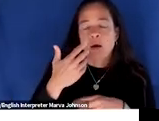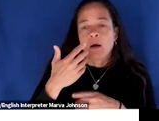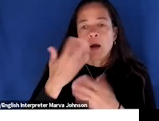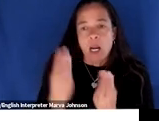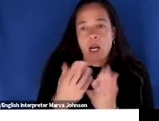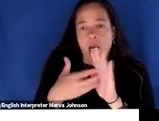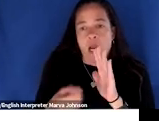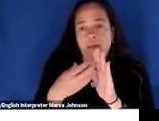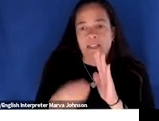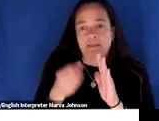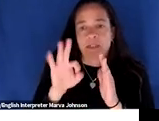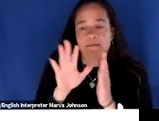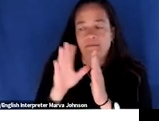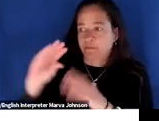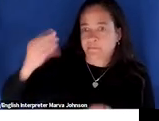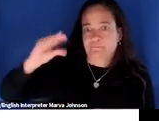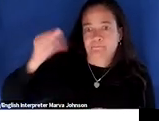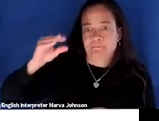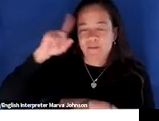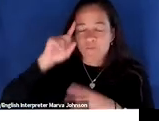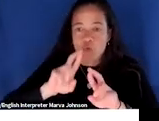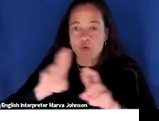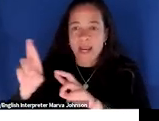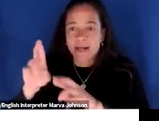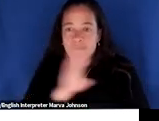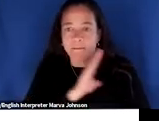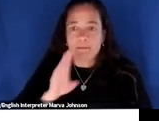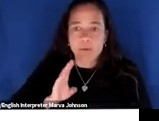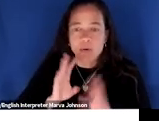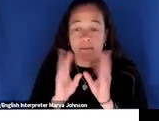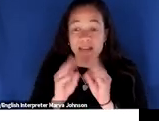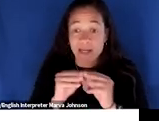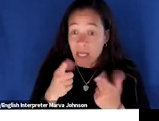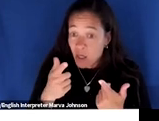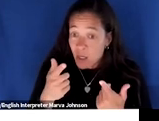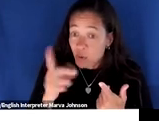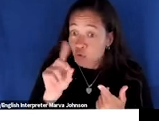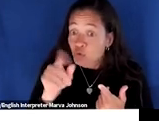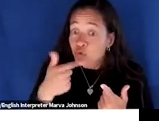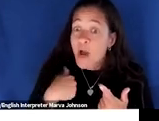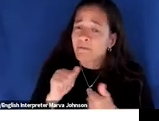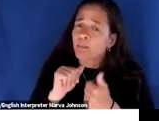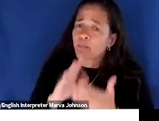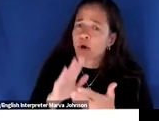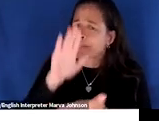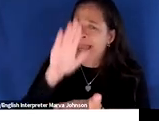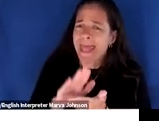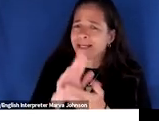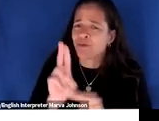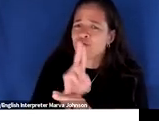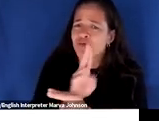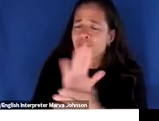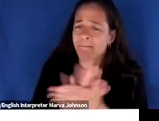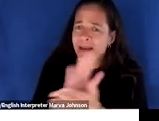you know is there a way to consume less paper is there a way to produce another